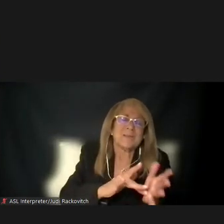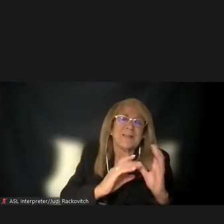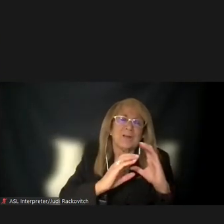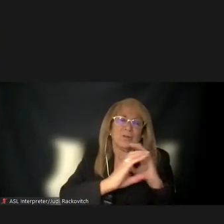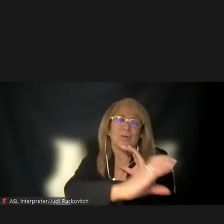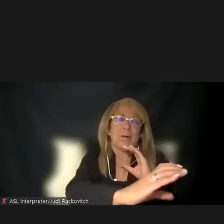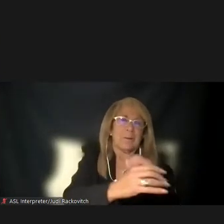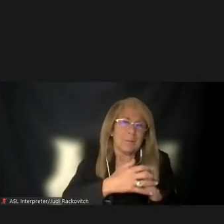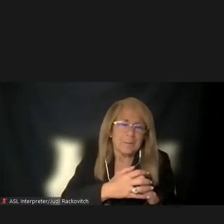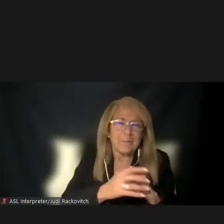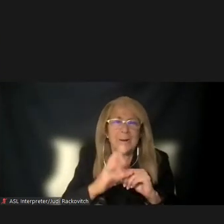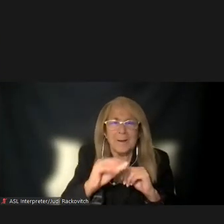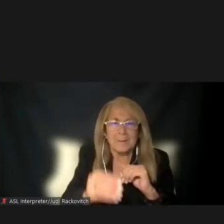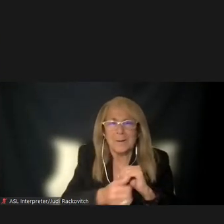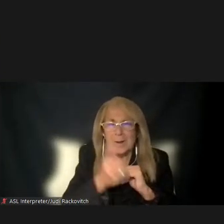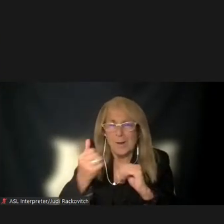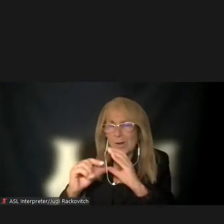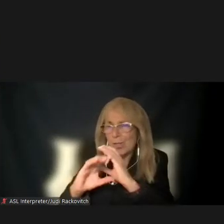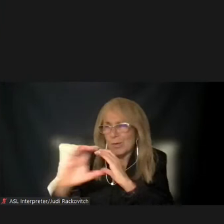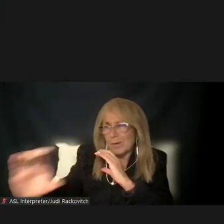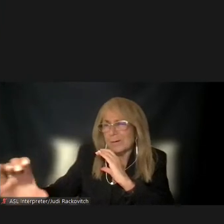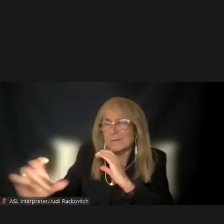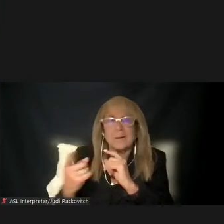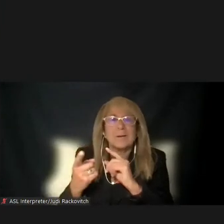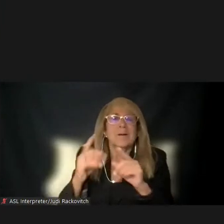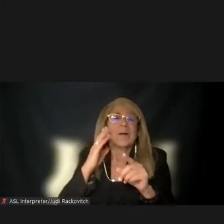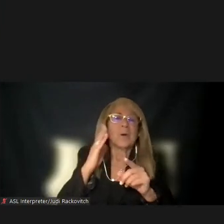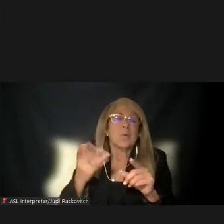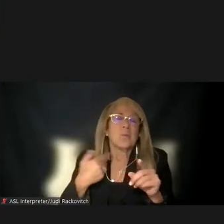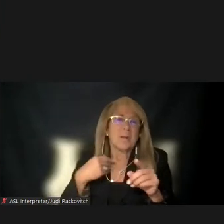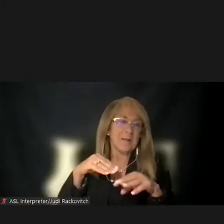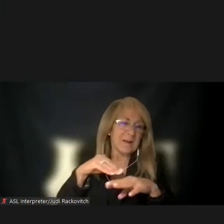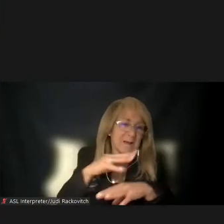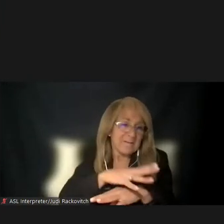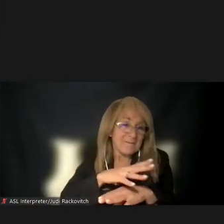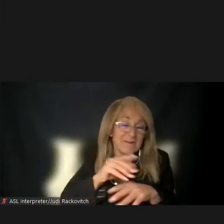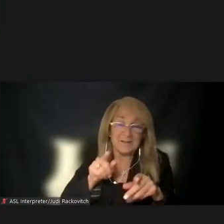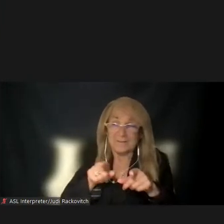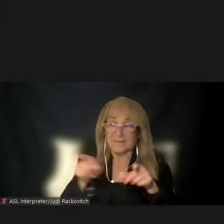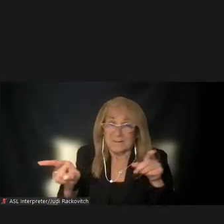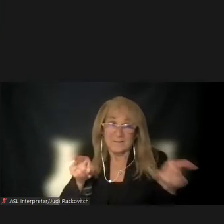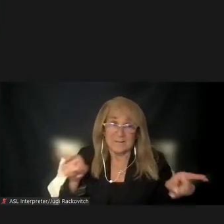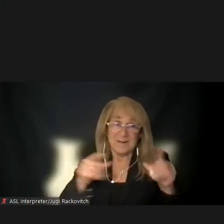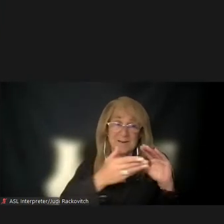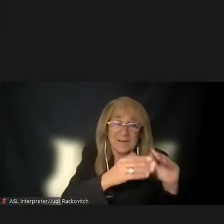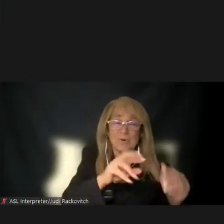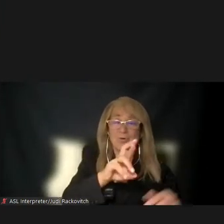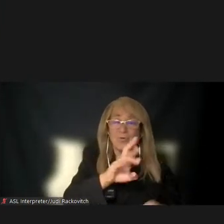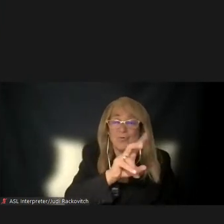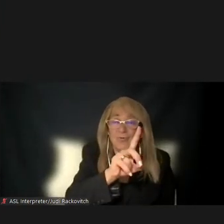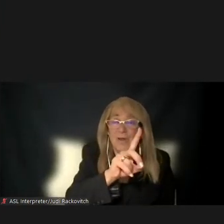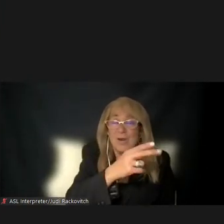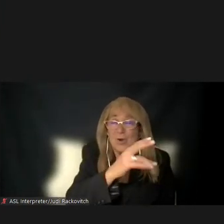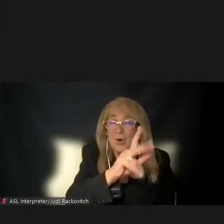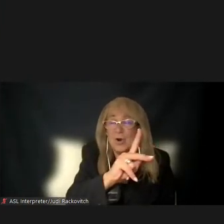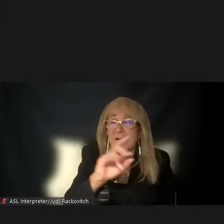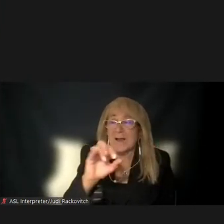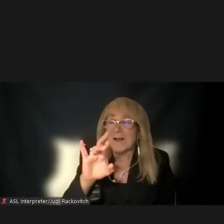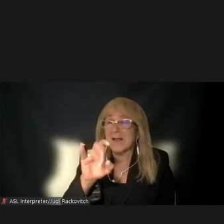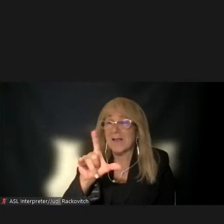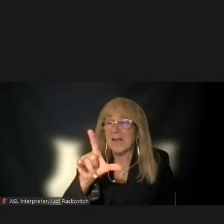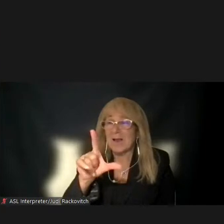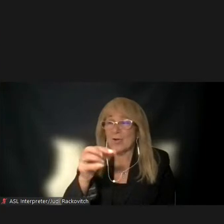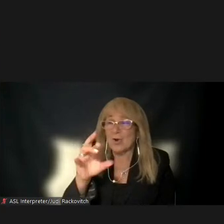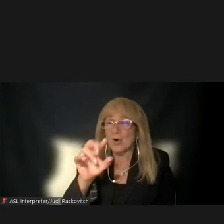will examine whether increases in traffic volumes would have the potential to affect neighborhoods near the two tunnels in Red Hook, Carroll Gardens, and Long Island City, where environmental justice